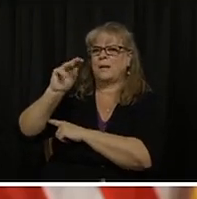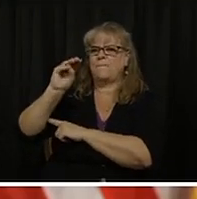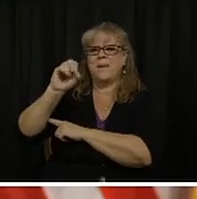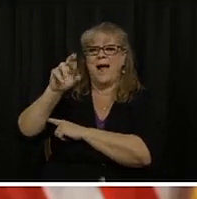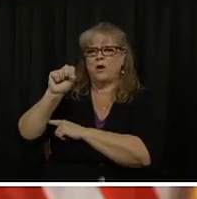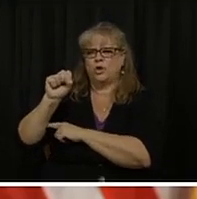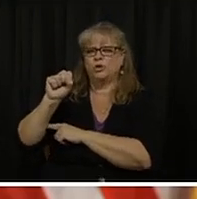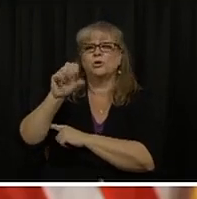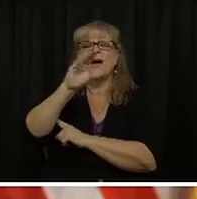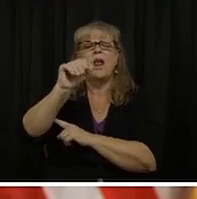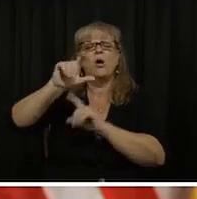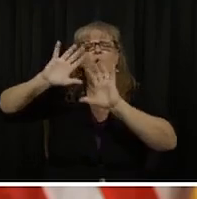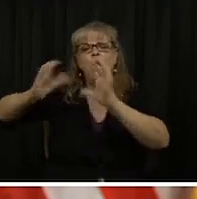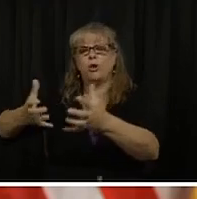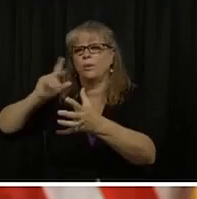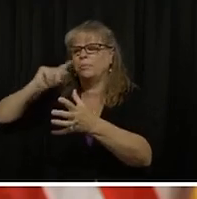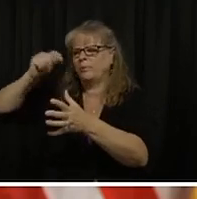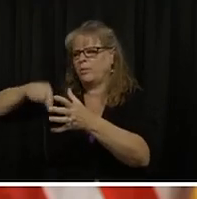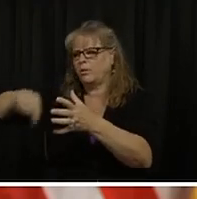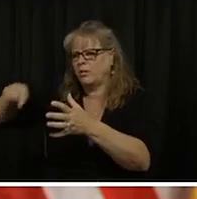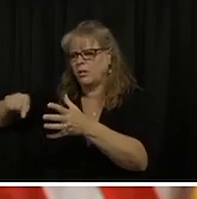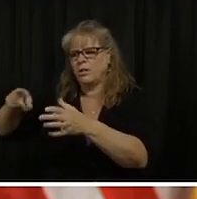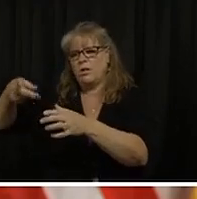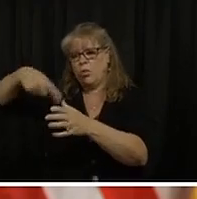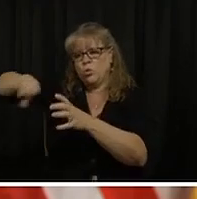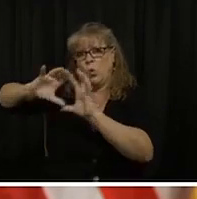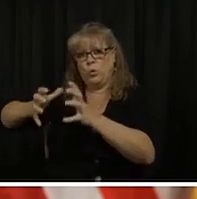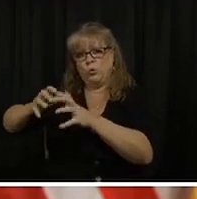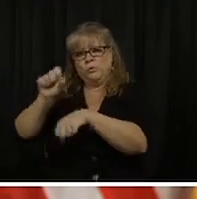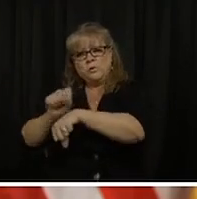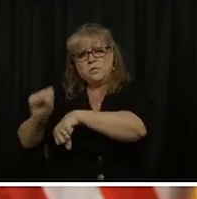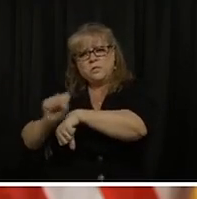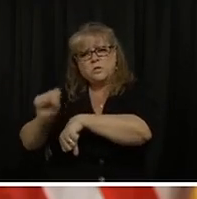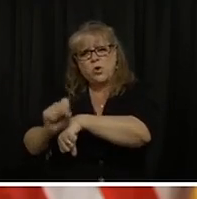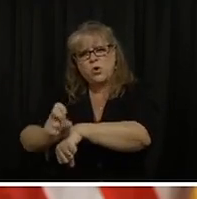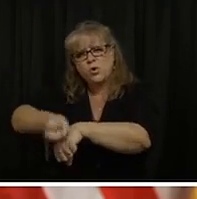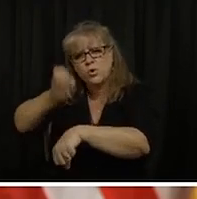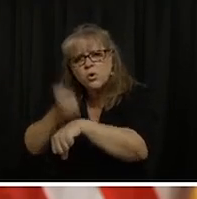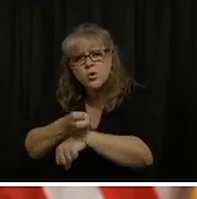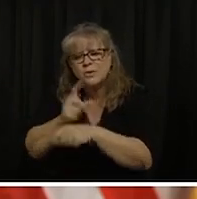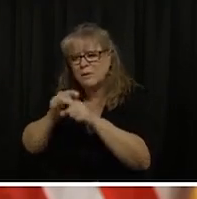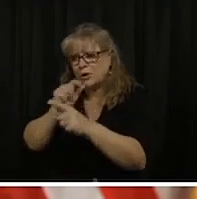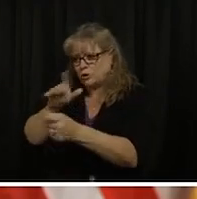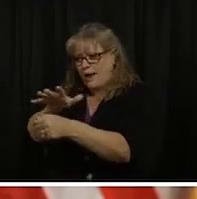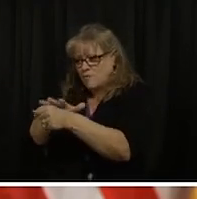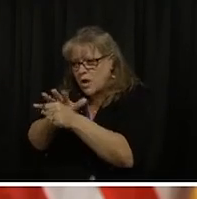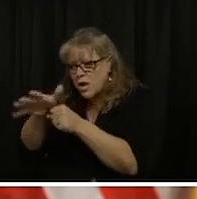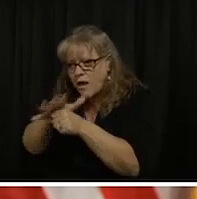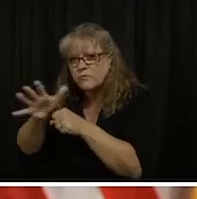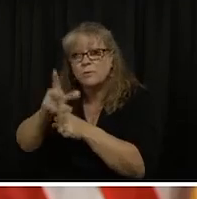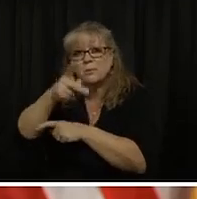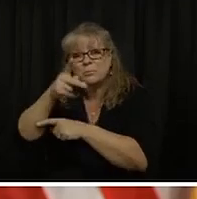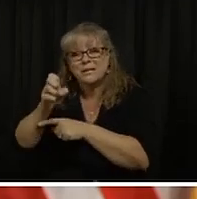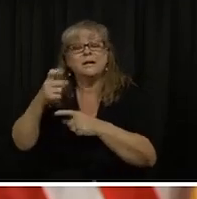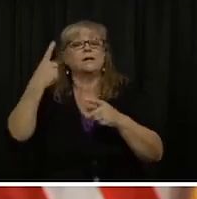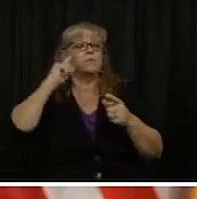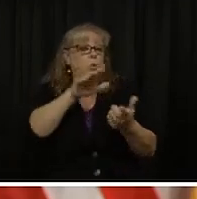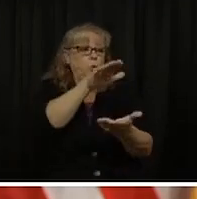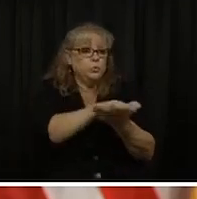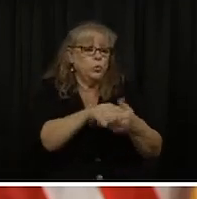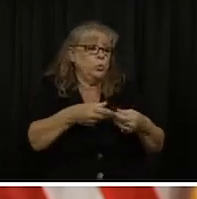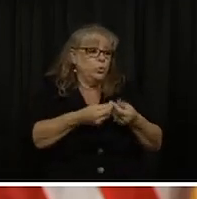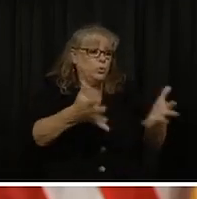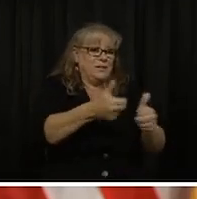get enough medical grade masks that the state can help supply and help meet the needs of school districts. I know they're very hard at work